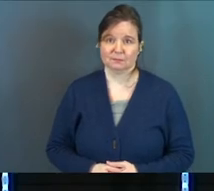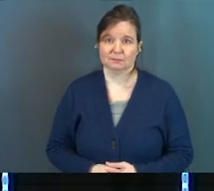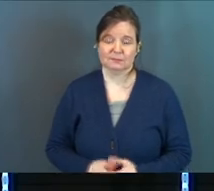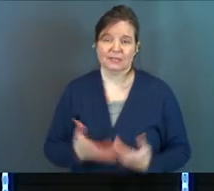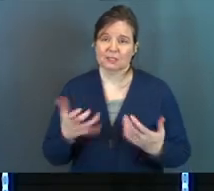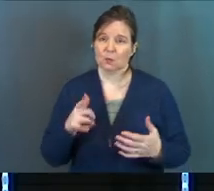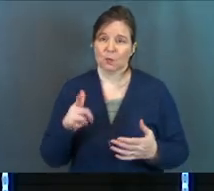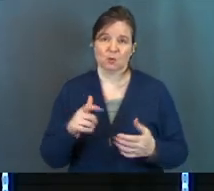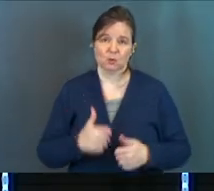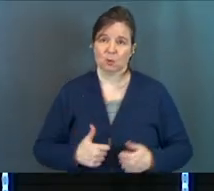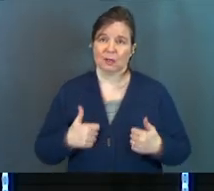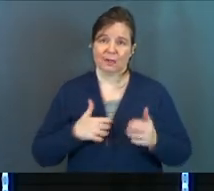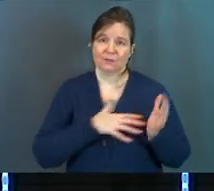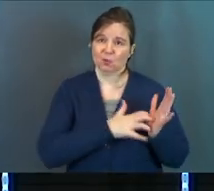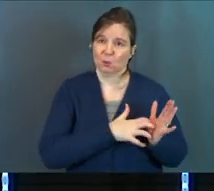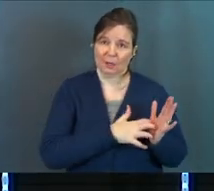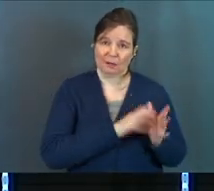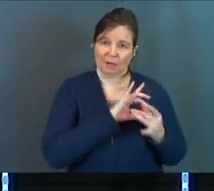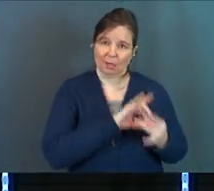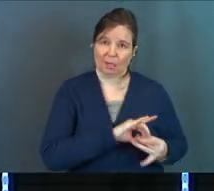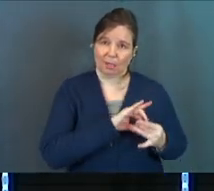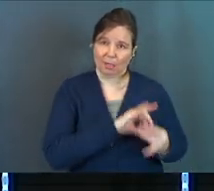He doesn't want you to live in your kryptonite.